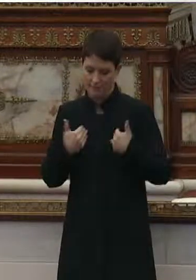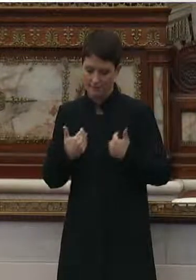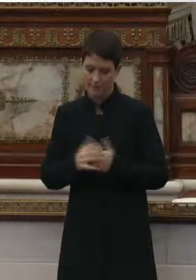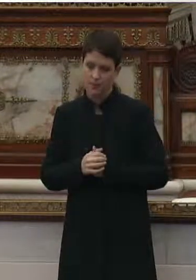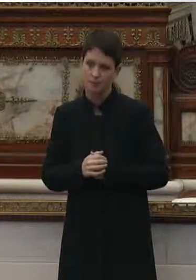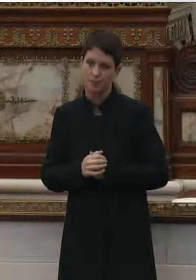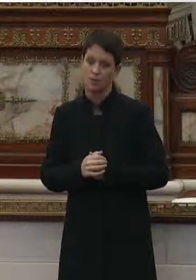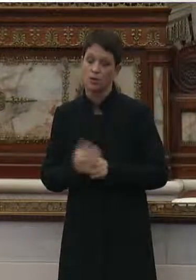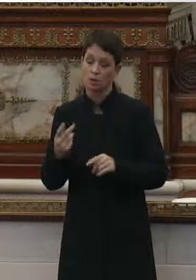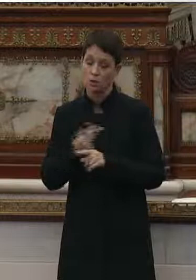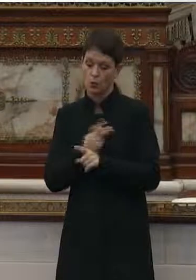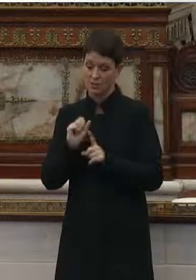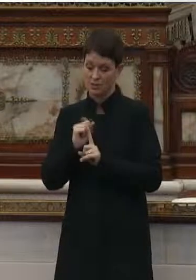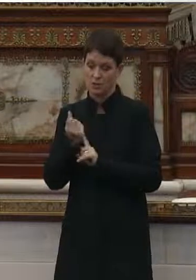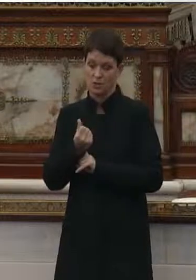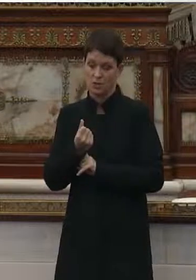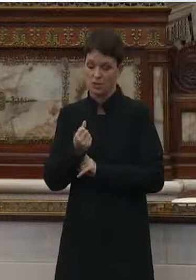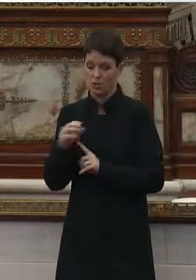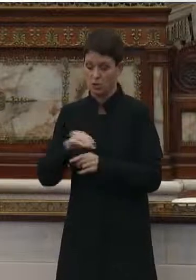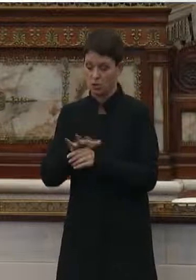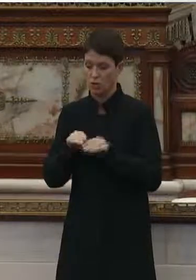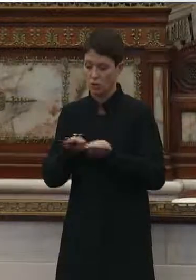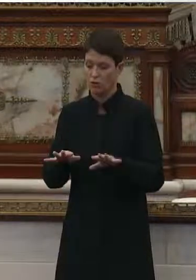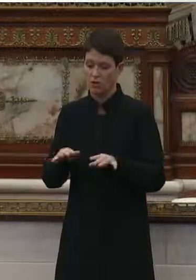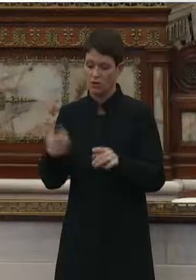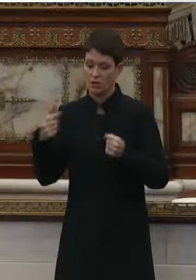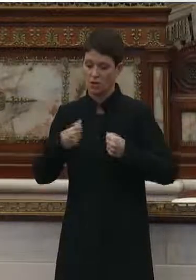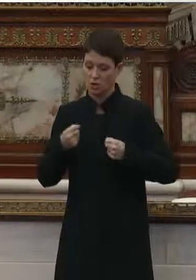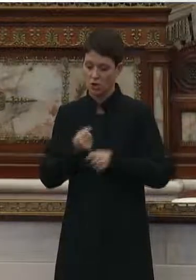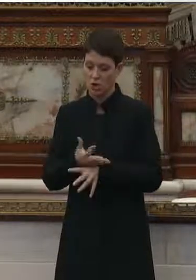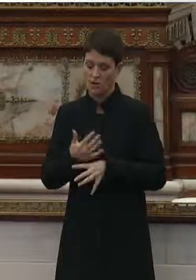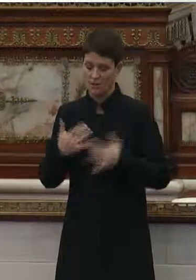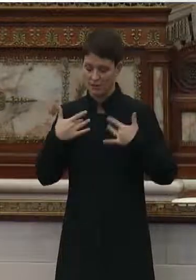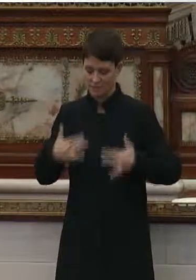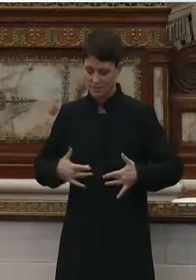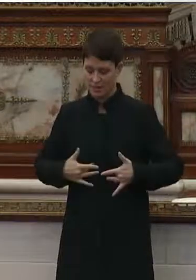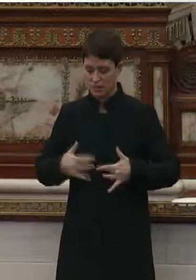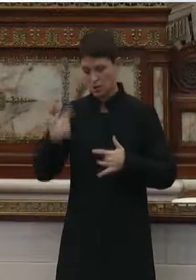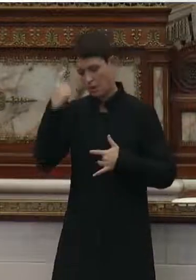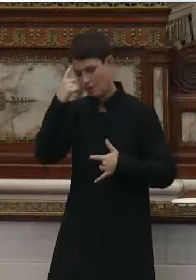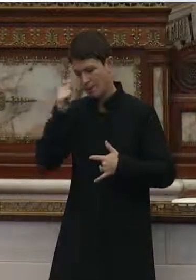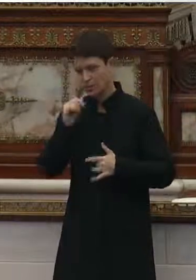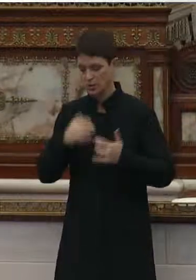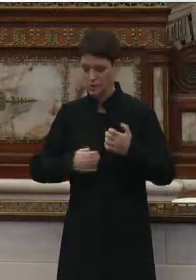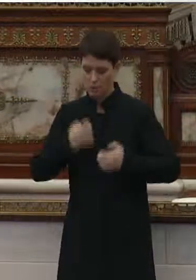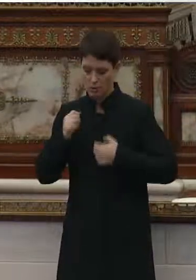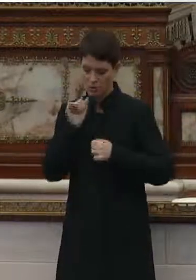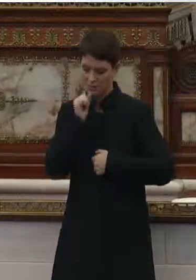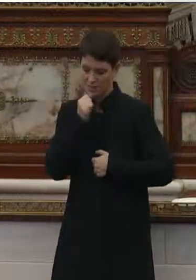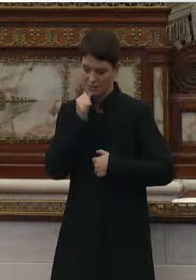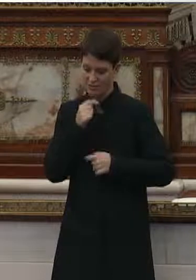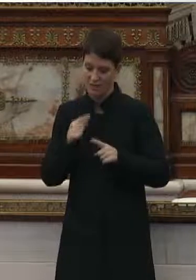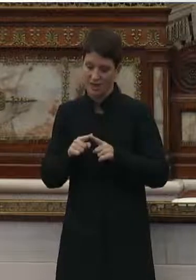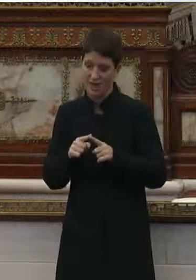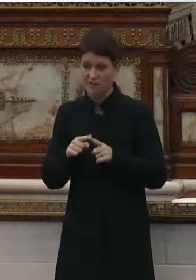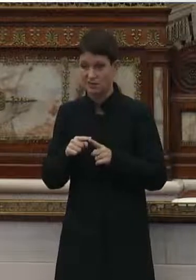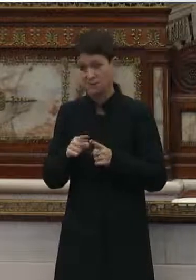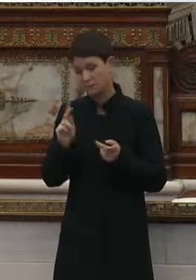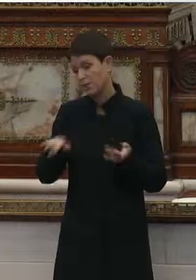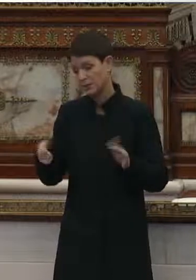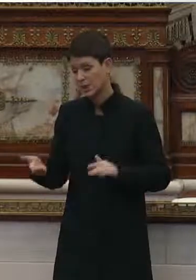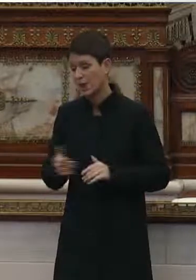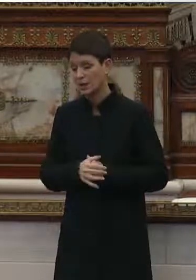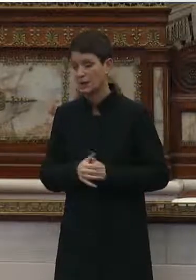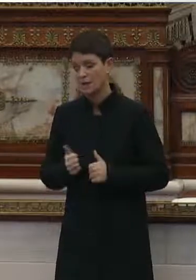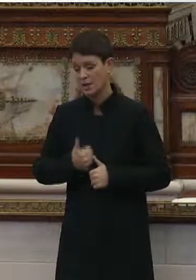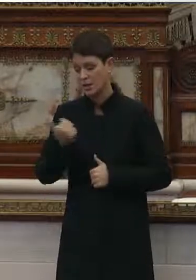worst circumstances, COVID has triggered high levels of physical, mental, and emotional suffering, and even needless death. The